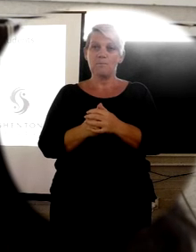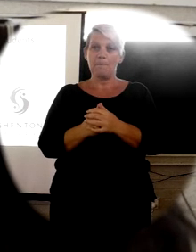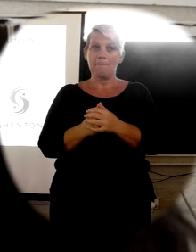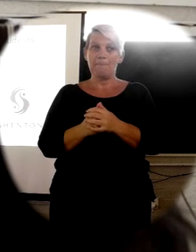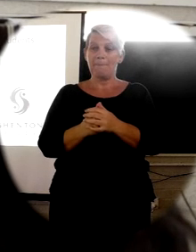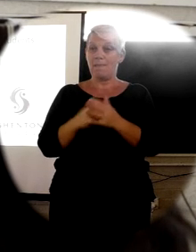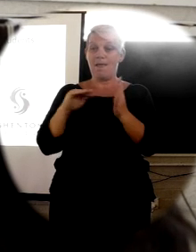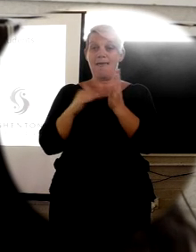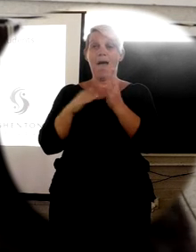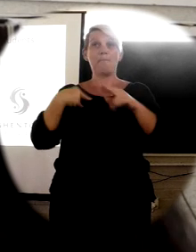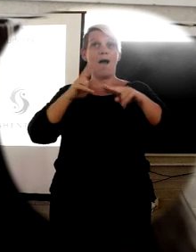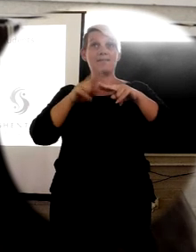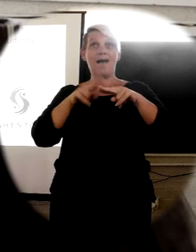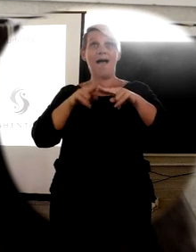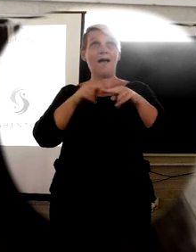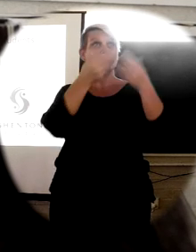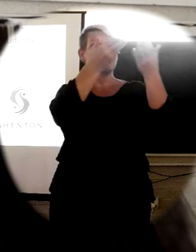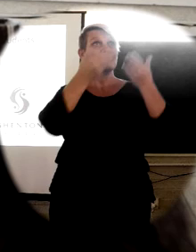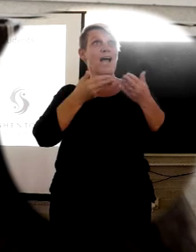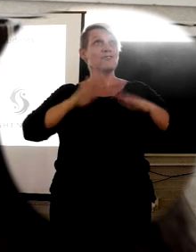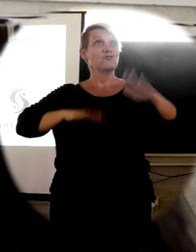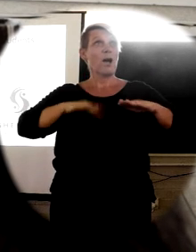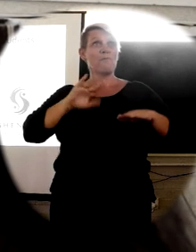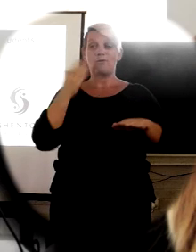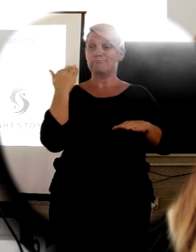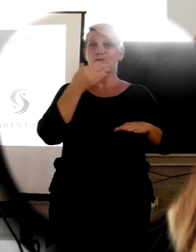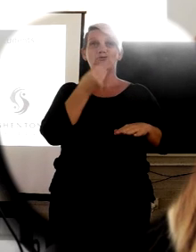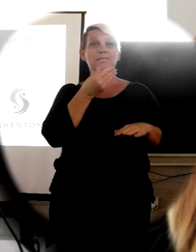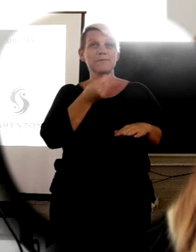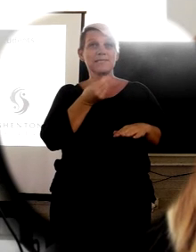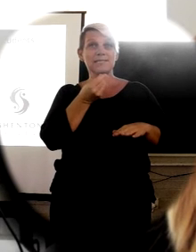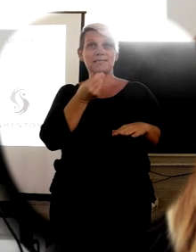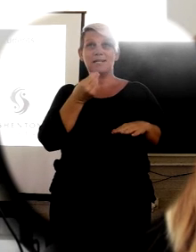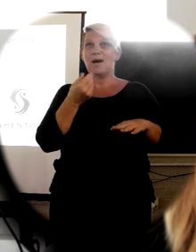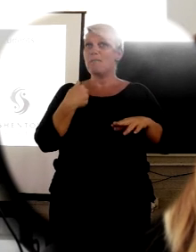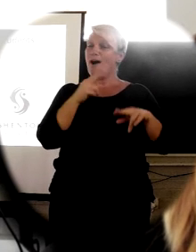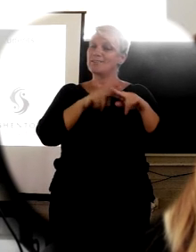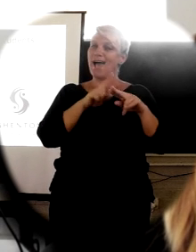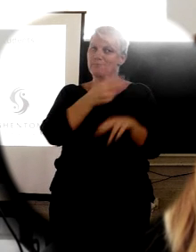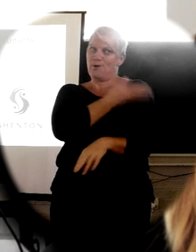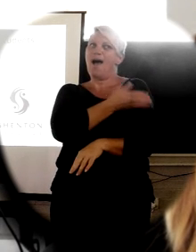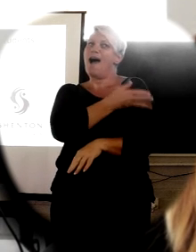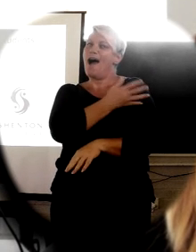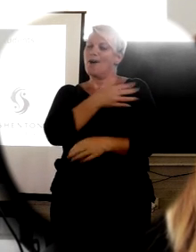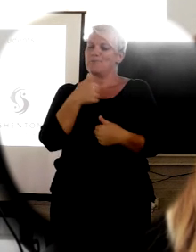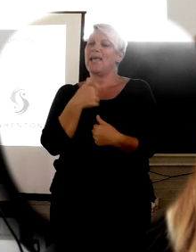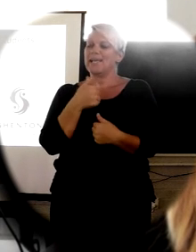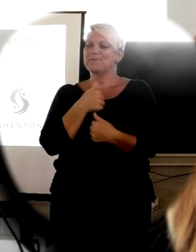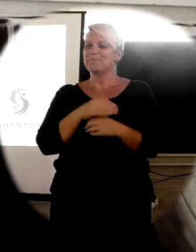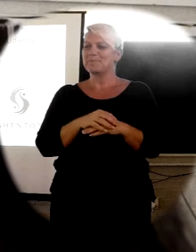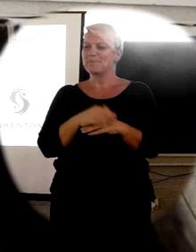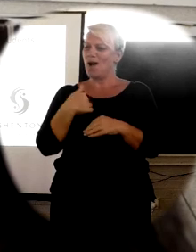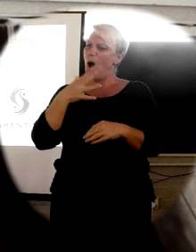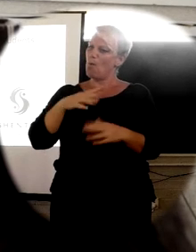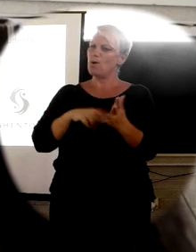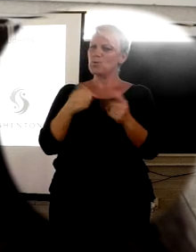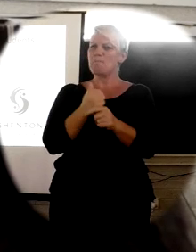My dad taught me electronic drums for Christmas. My dad is really proud of me and I want to make people happy.